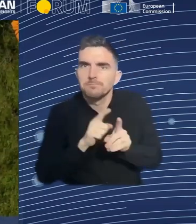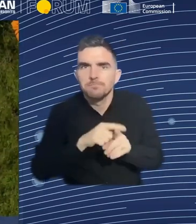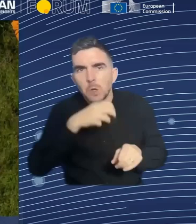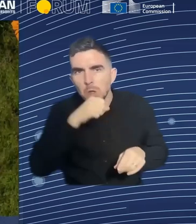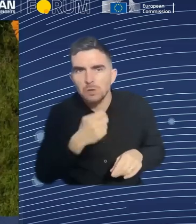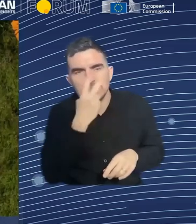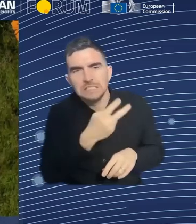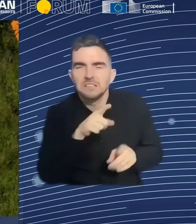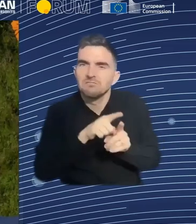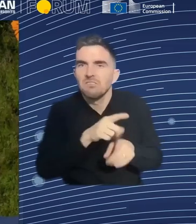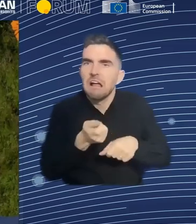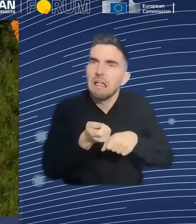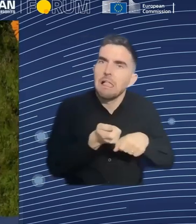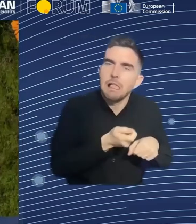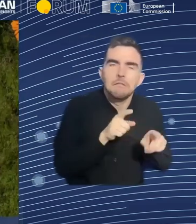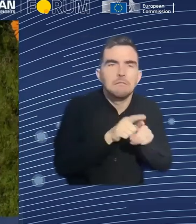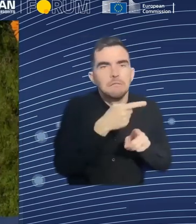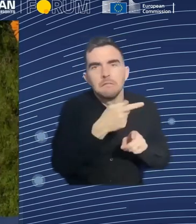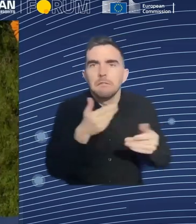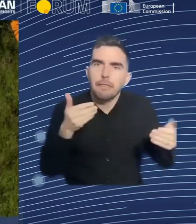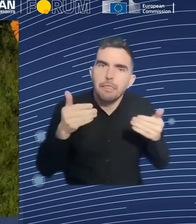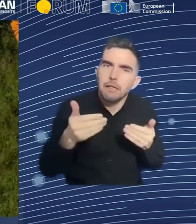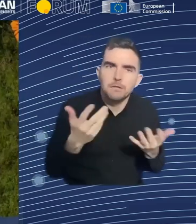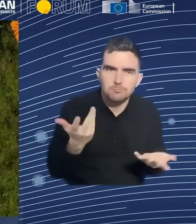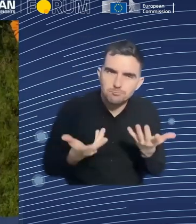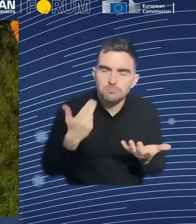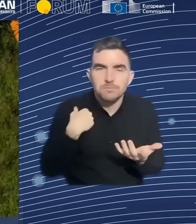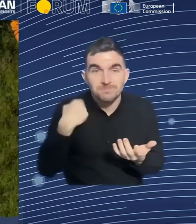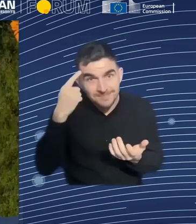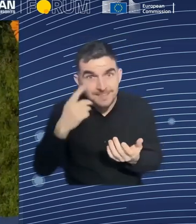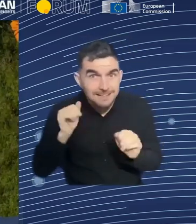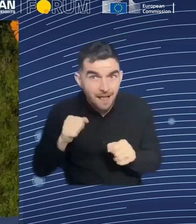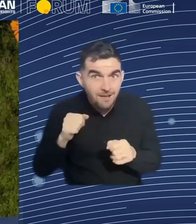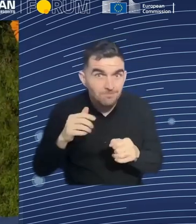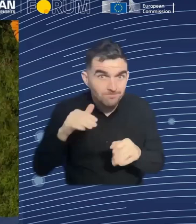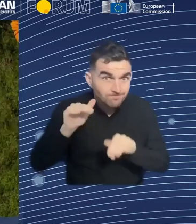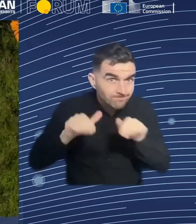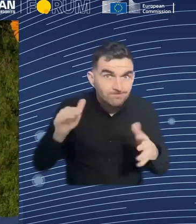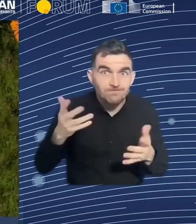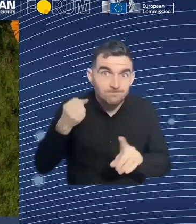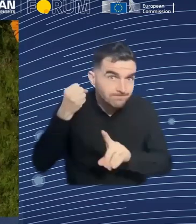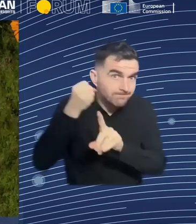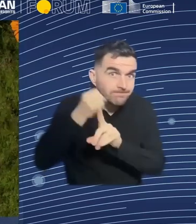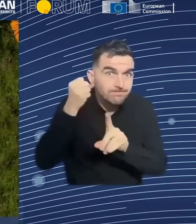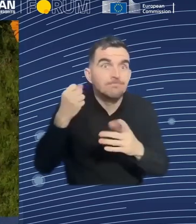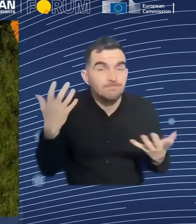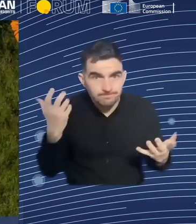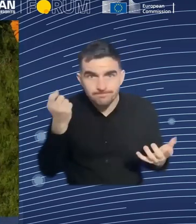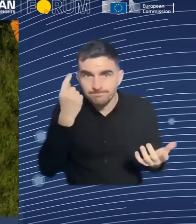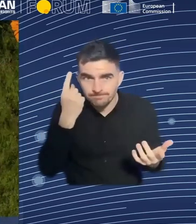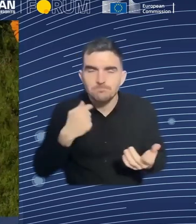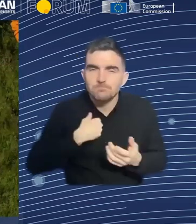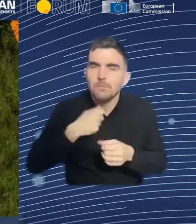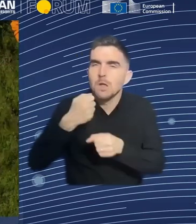can tell you for working with Japan and some of our projects there that, you know, there is a